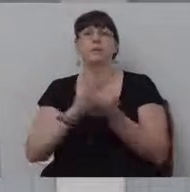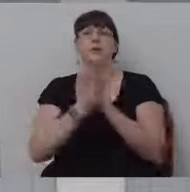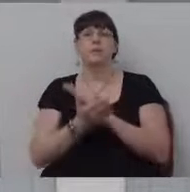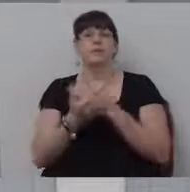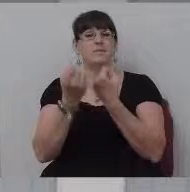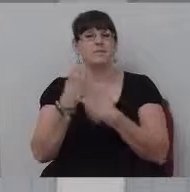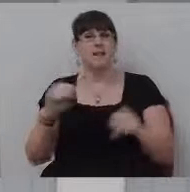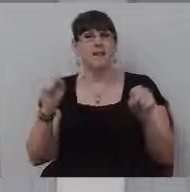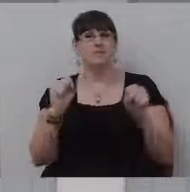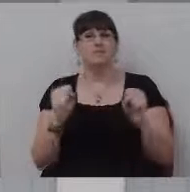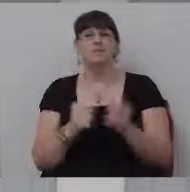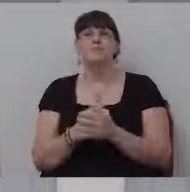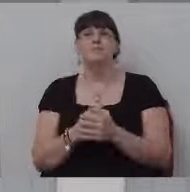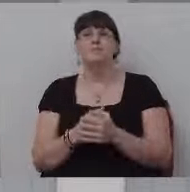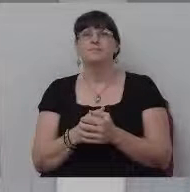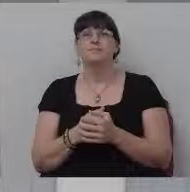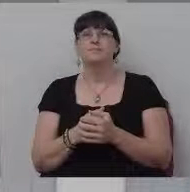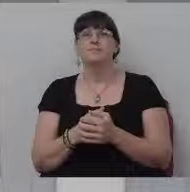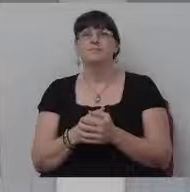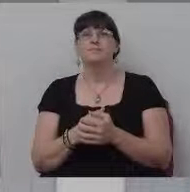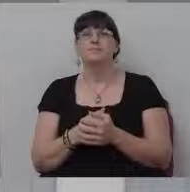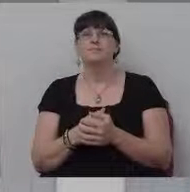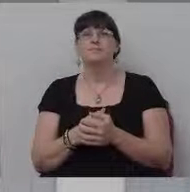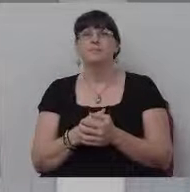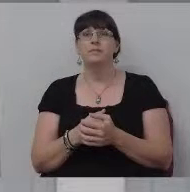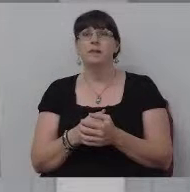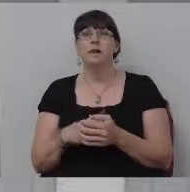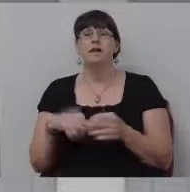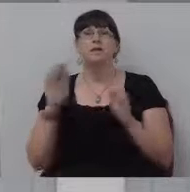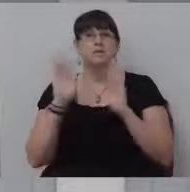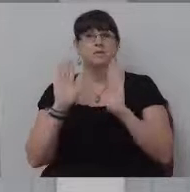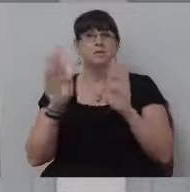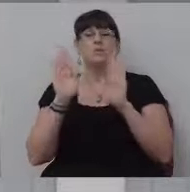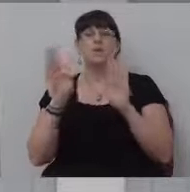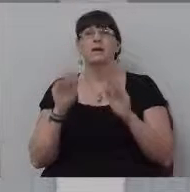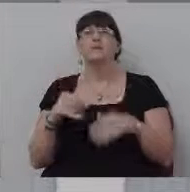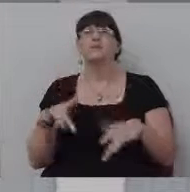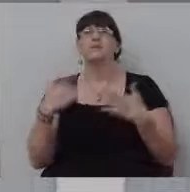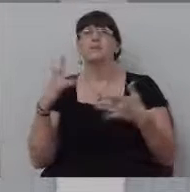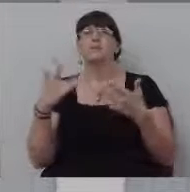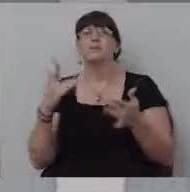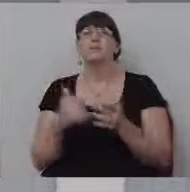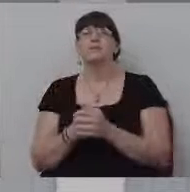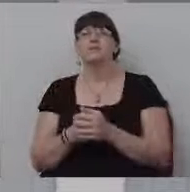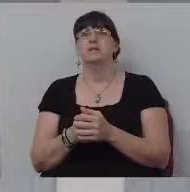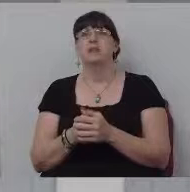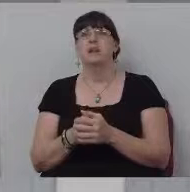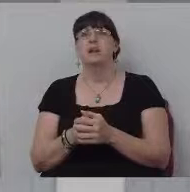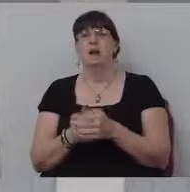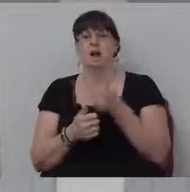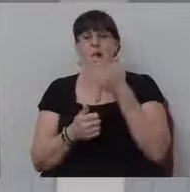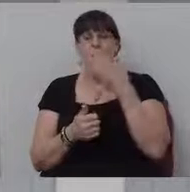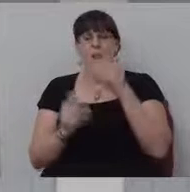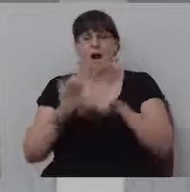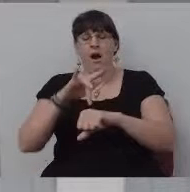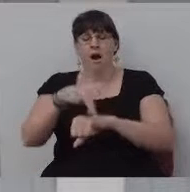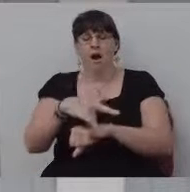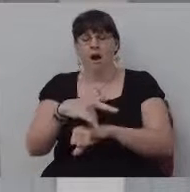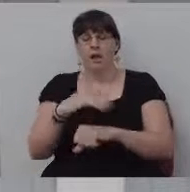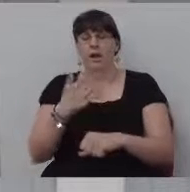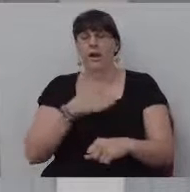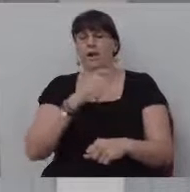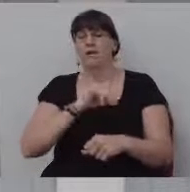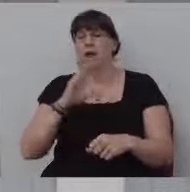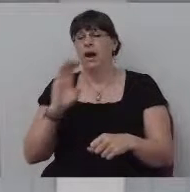Forrest got saved, and just, I mean, wonderful, wonderful experiences, and you know, that early on in the